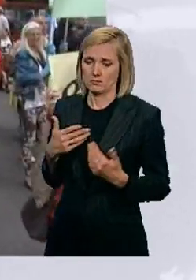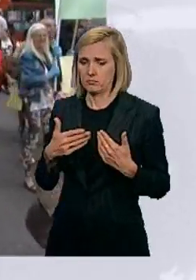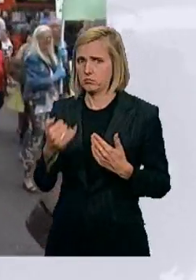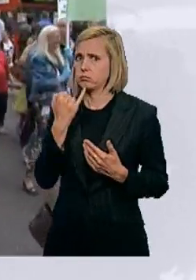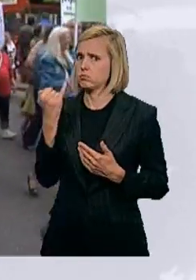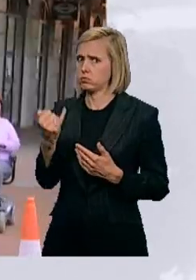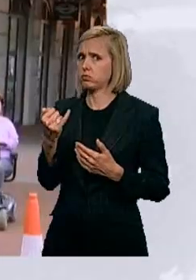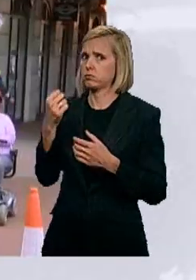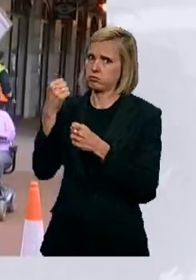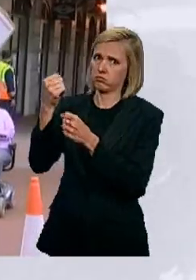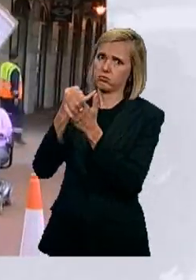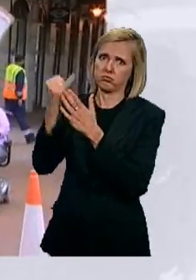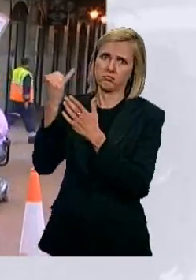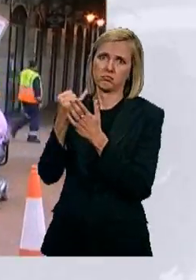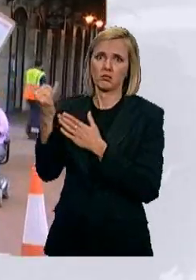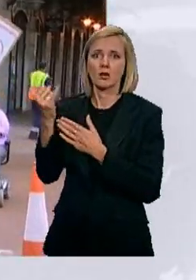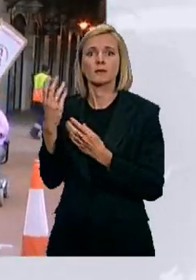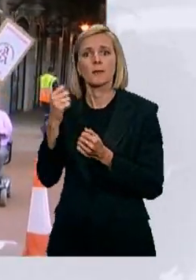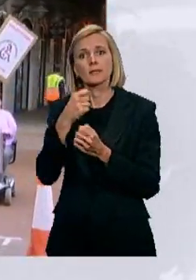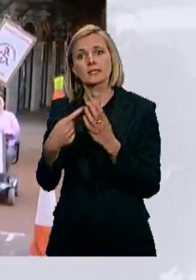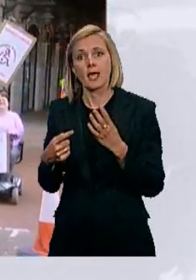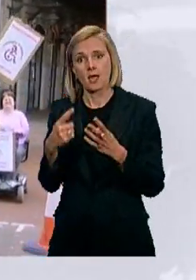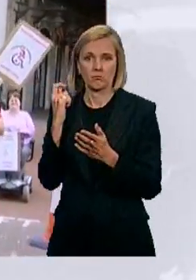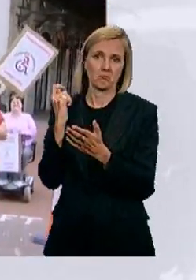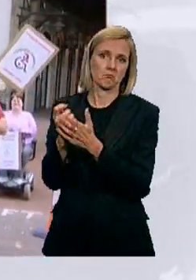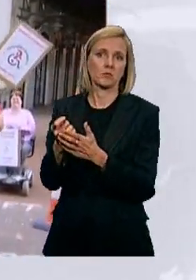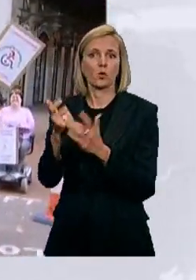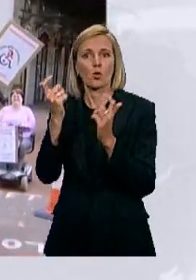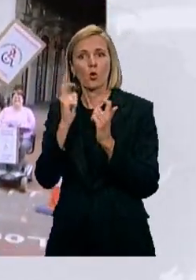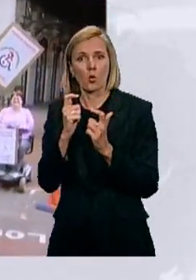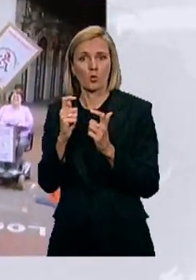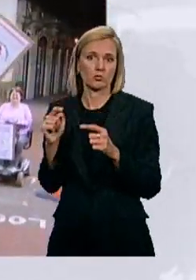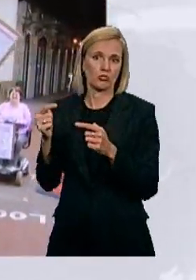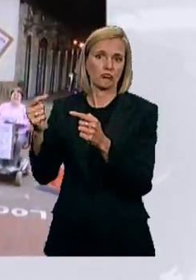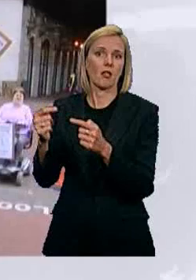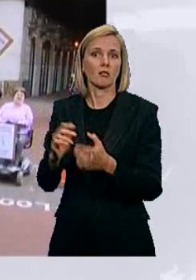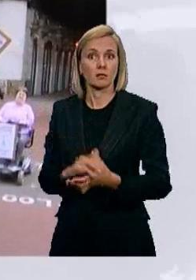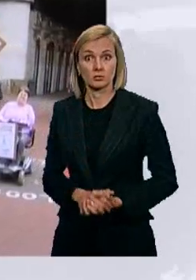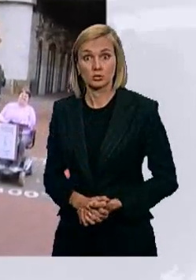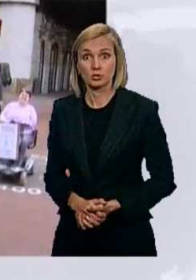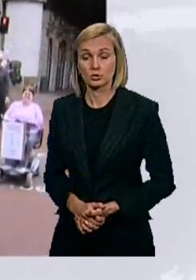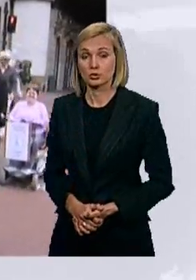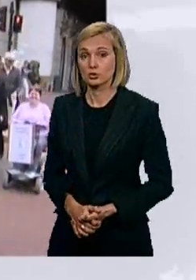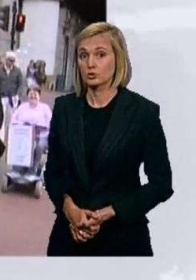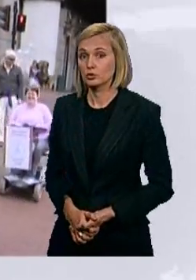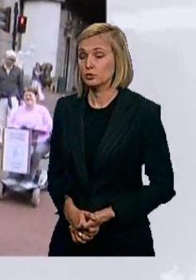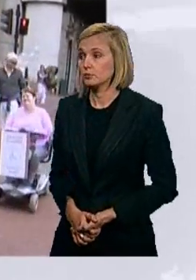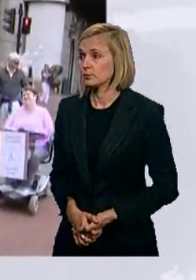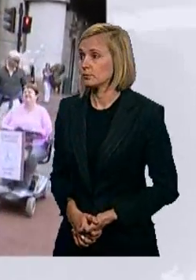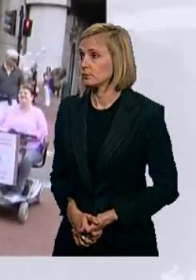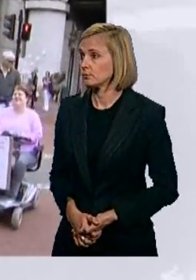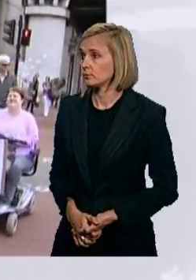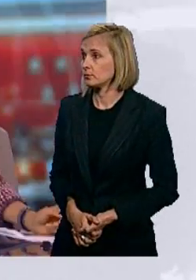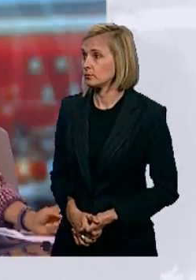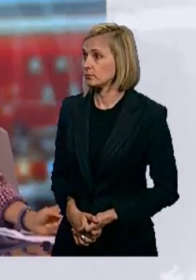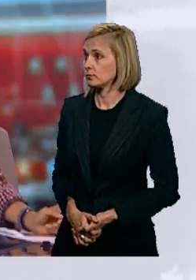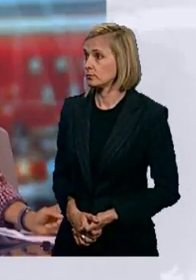disabled people are already turning to the courts to challenge local cuts Alison Holt BBC News Westminster